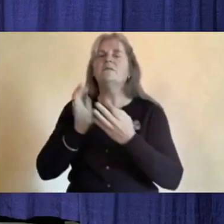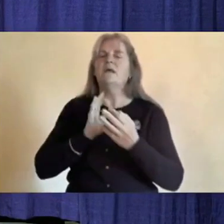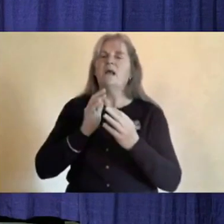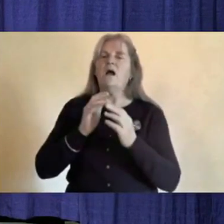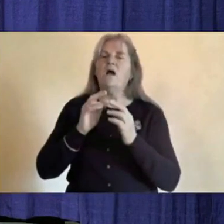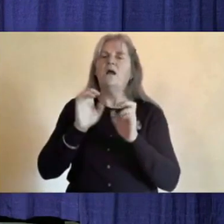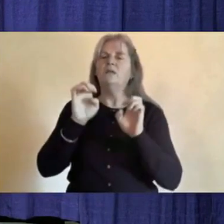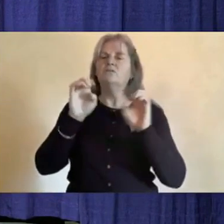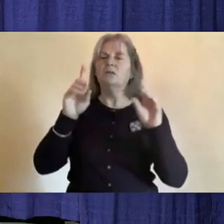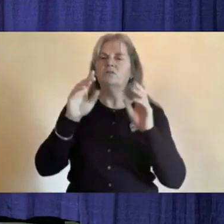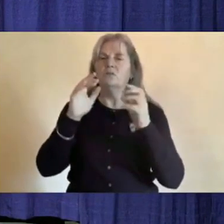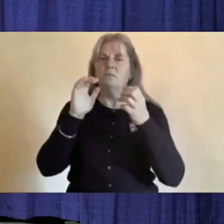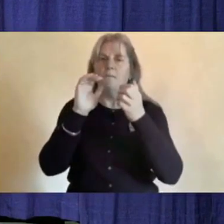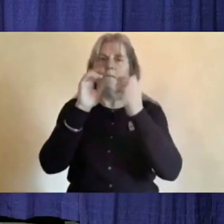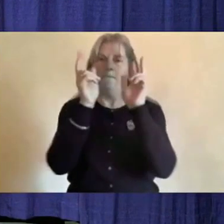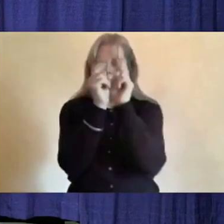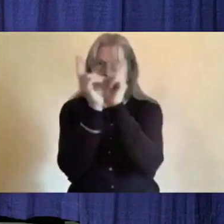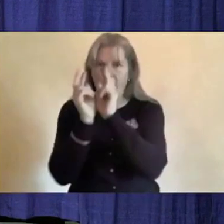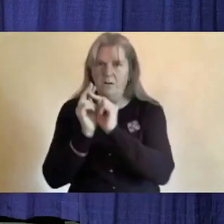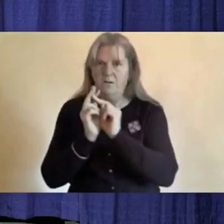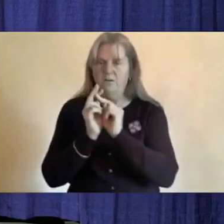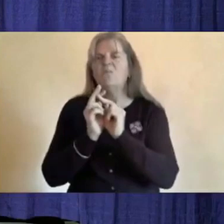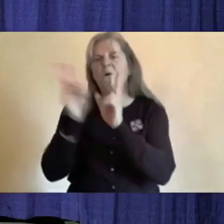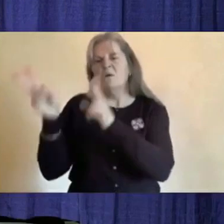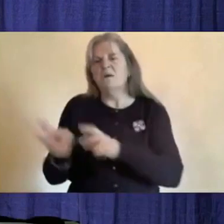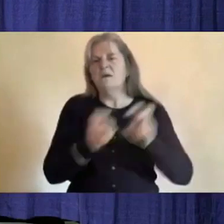uconn.ca today.